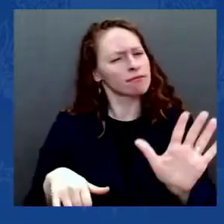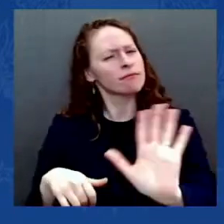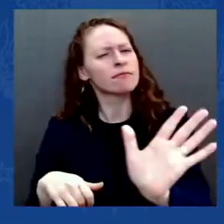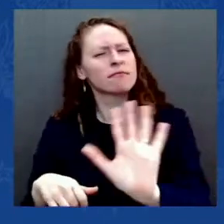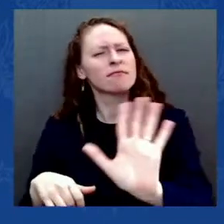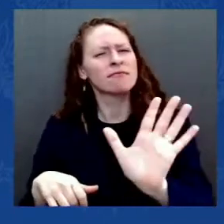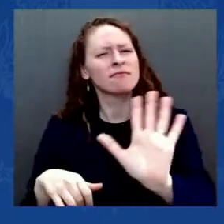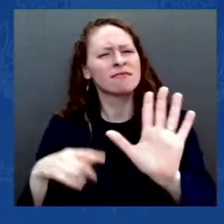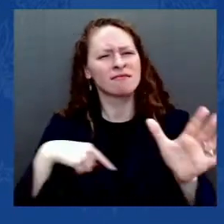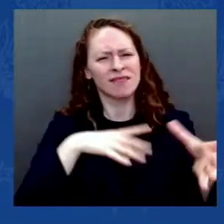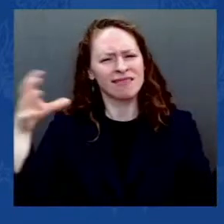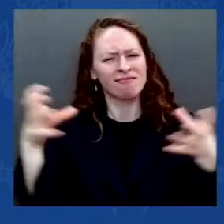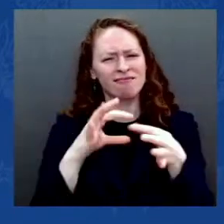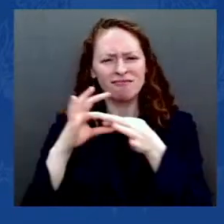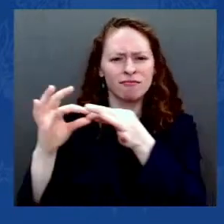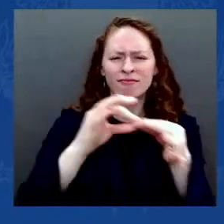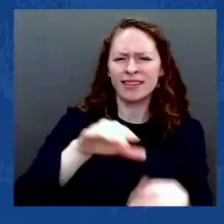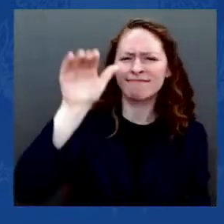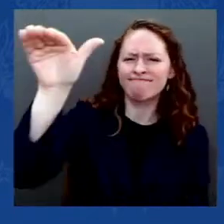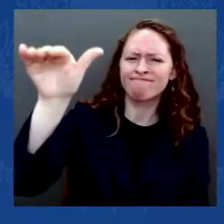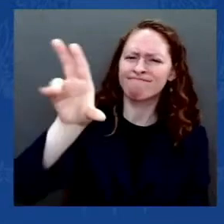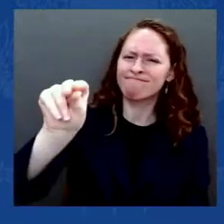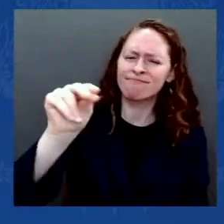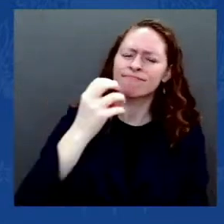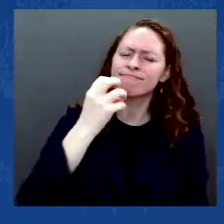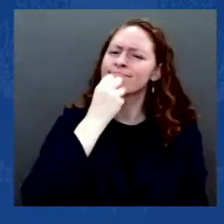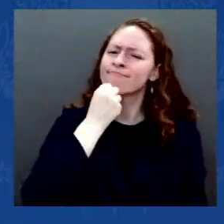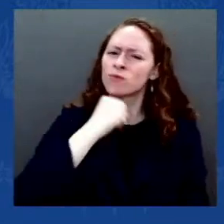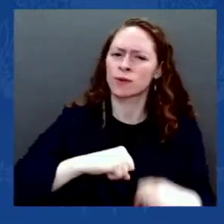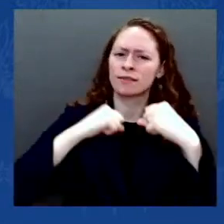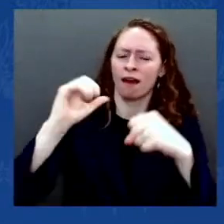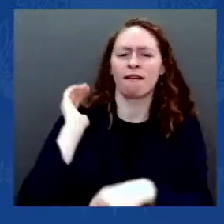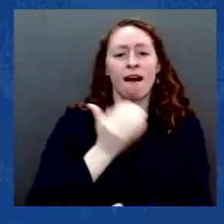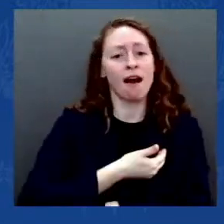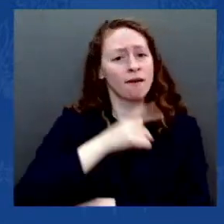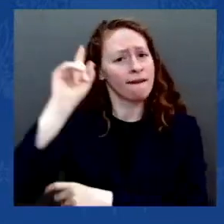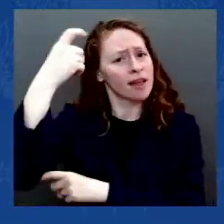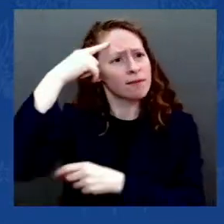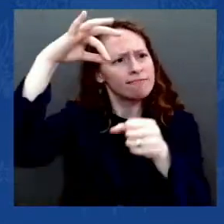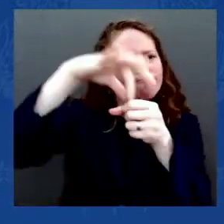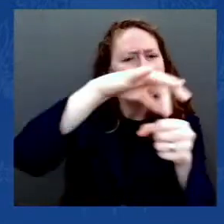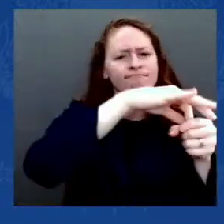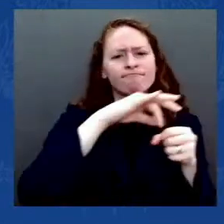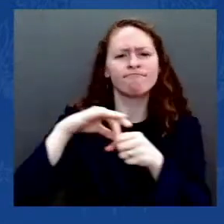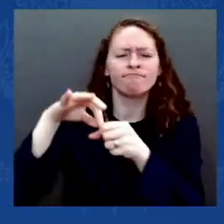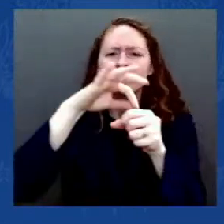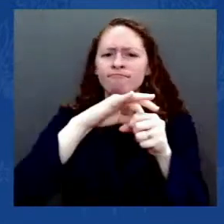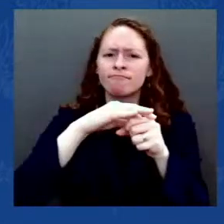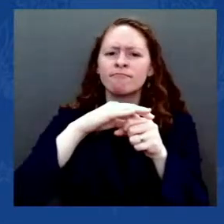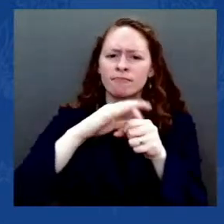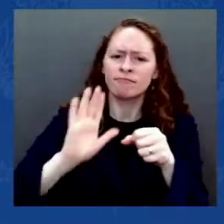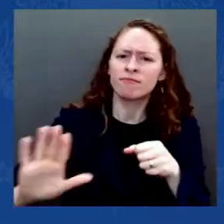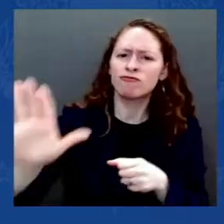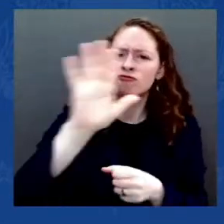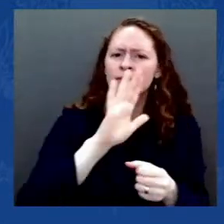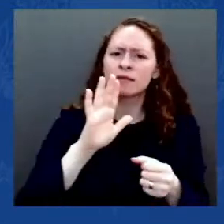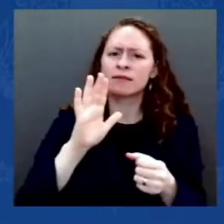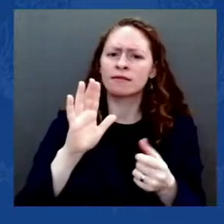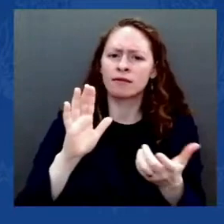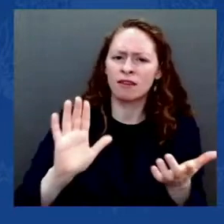in order to form a more perfect union, establish justice,